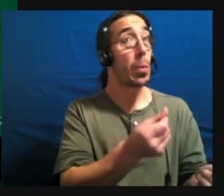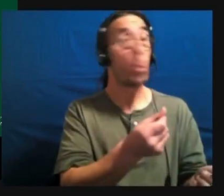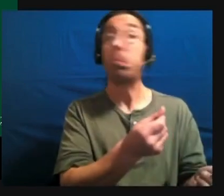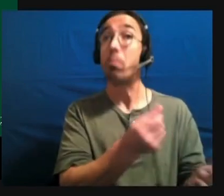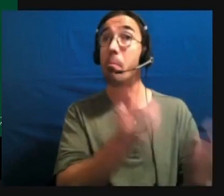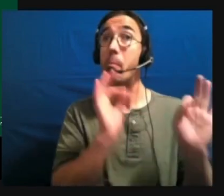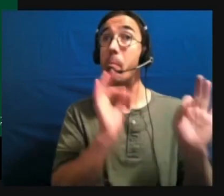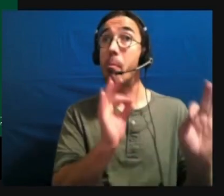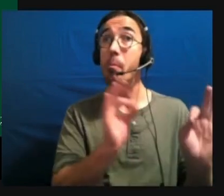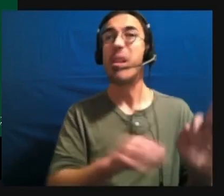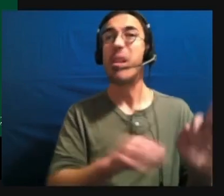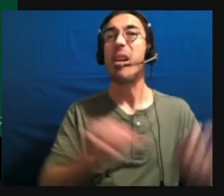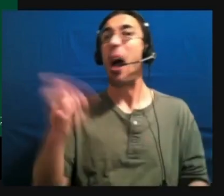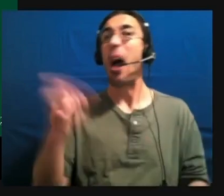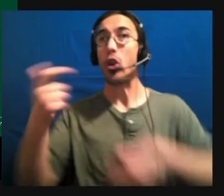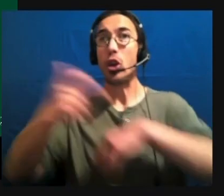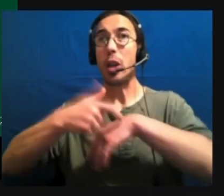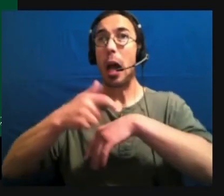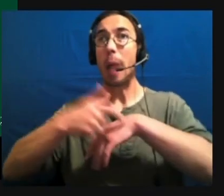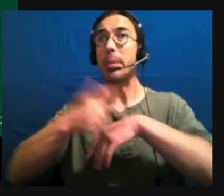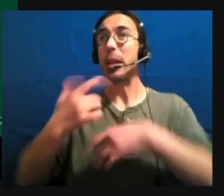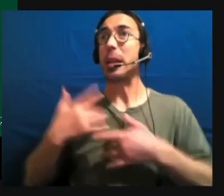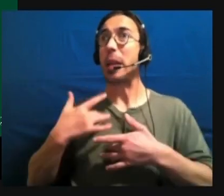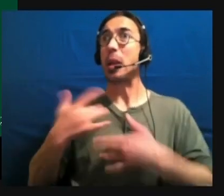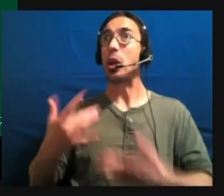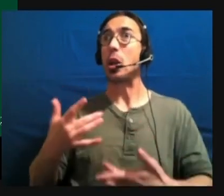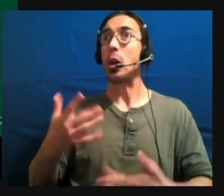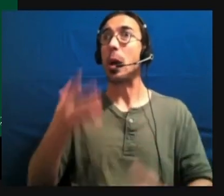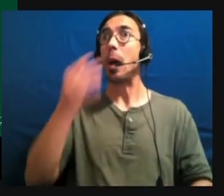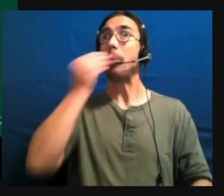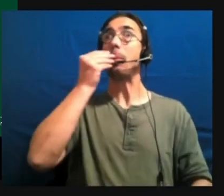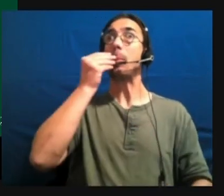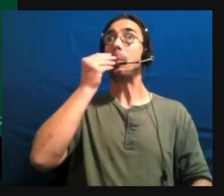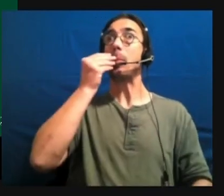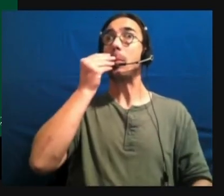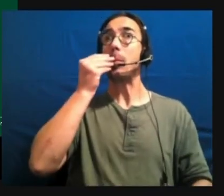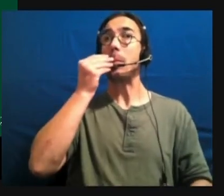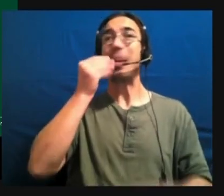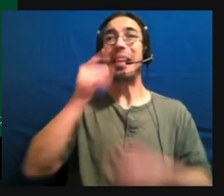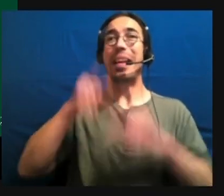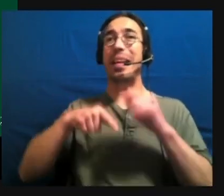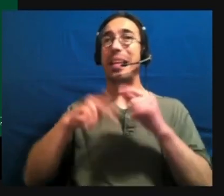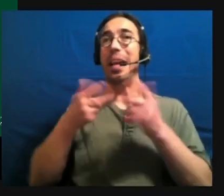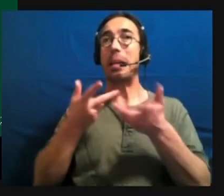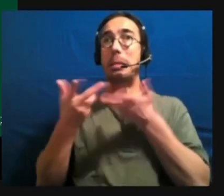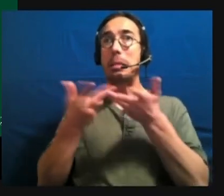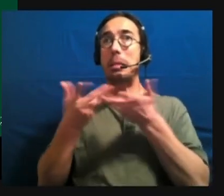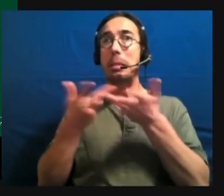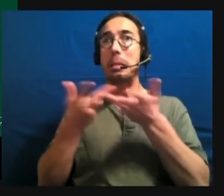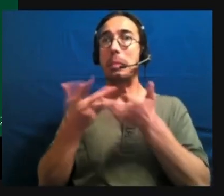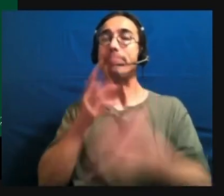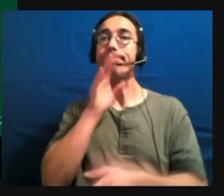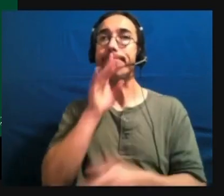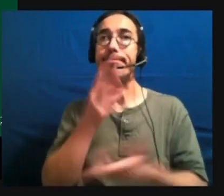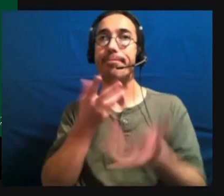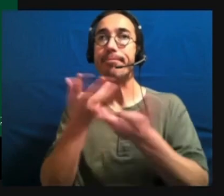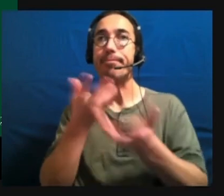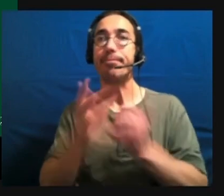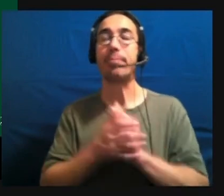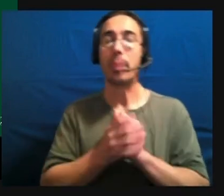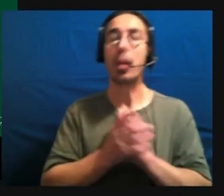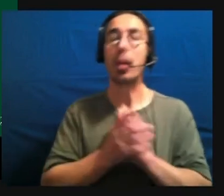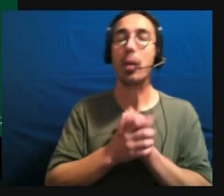And at other times they might be mute and unable to use verbal language, um,